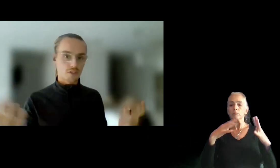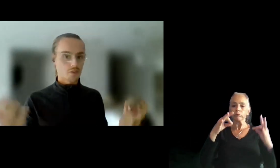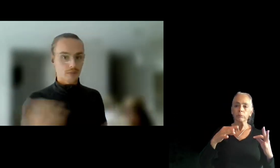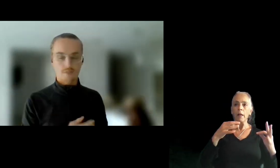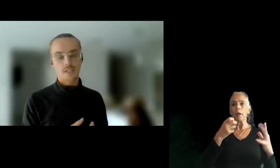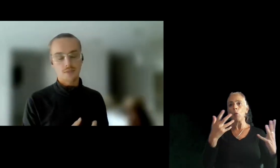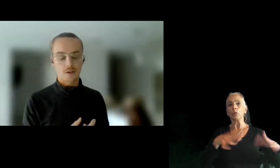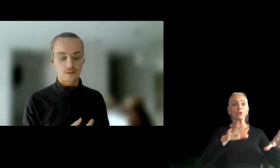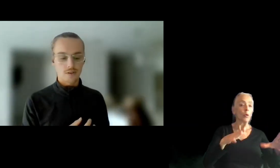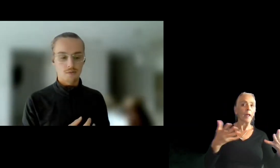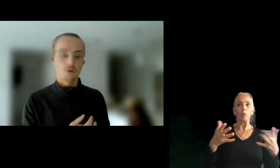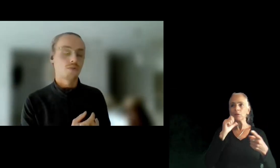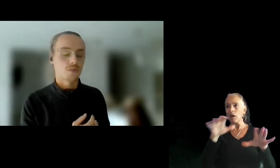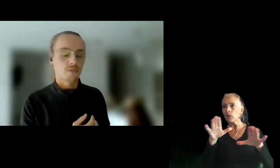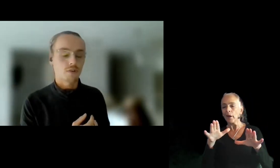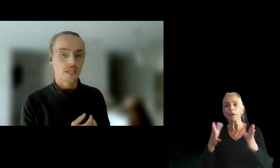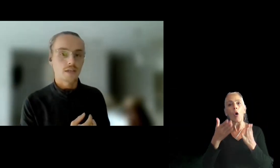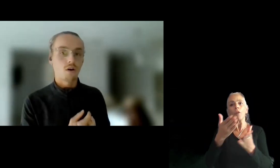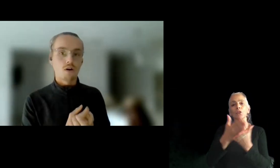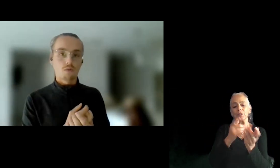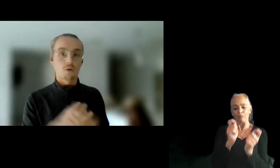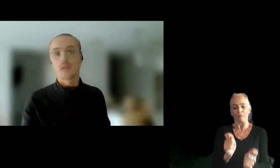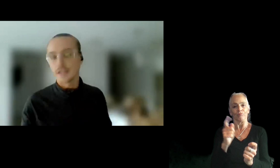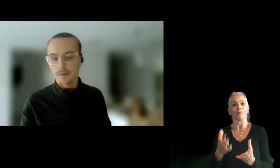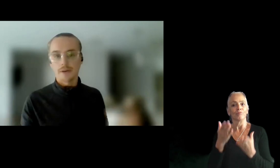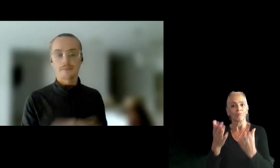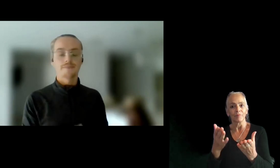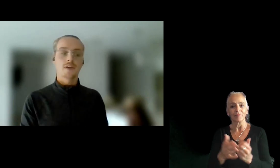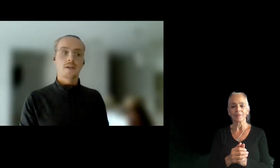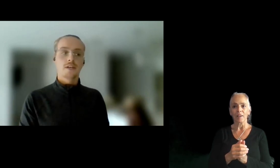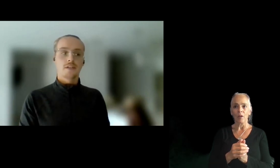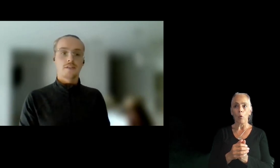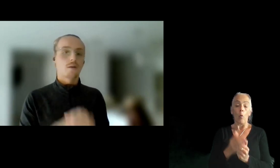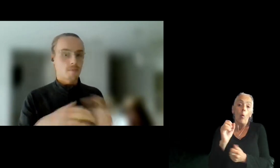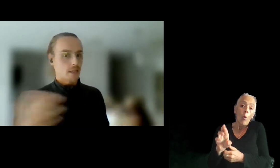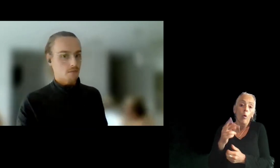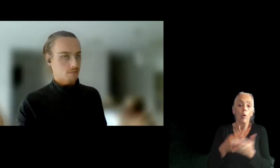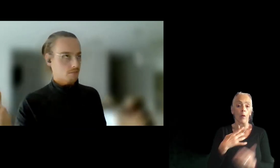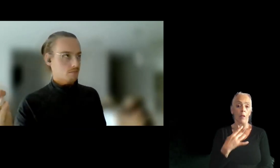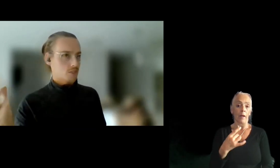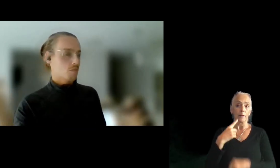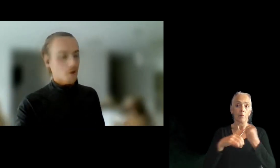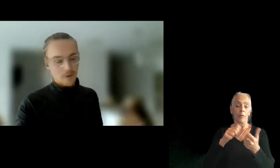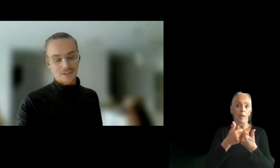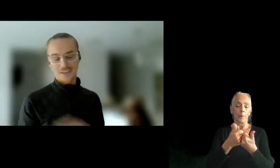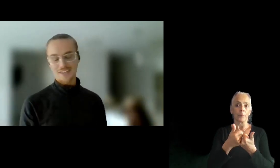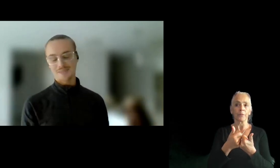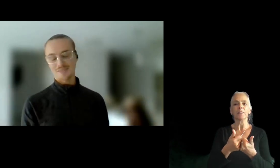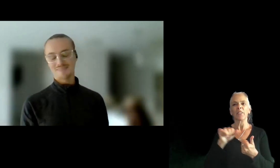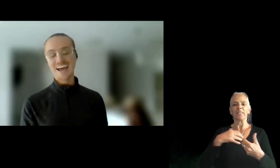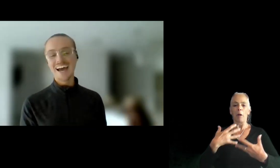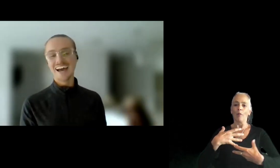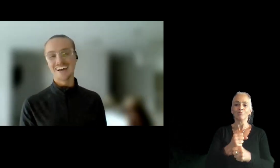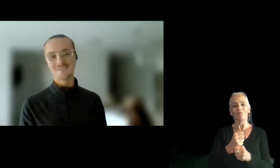and maybe offer some kind of tips on what you would do differently or what you liked about it. That would be my somewhat quick and dirty